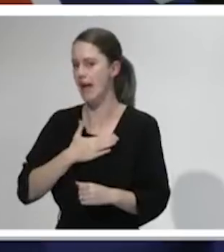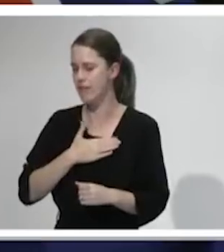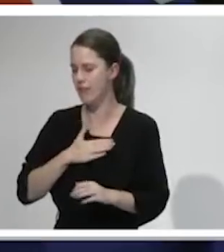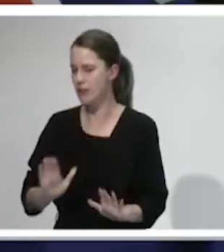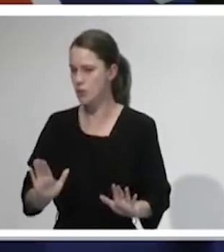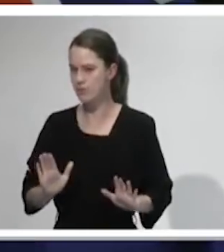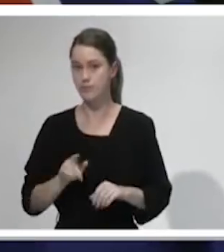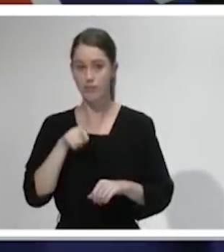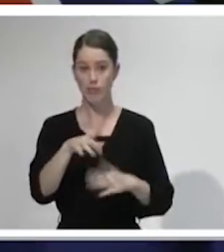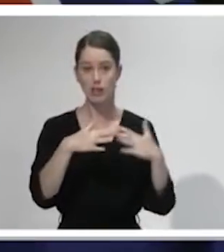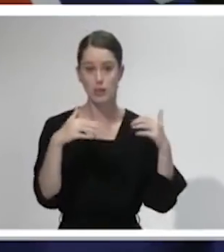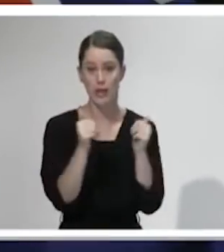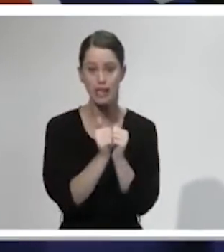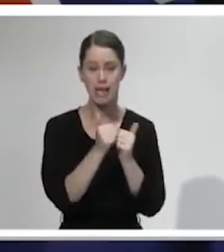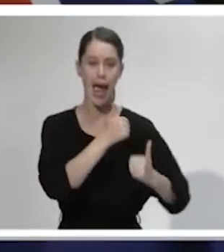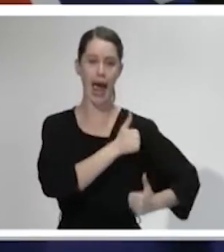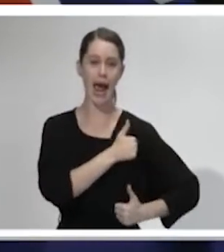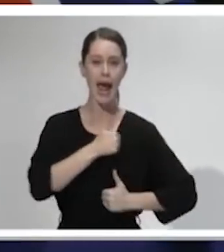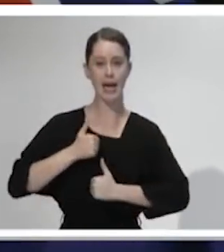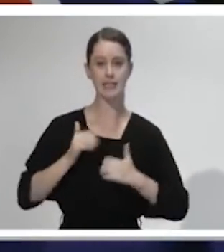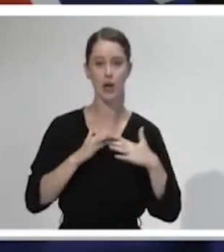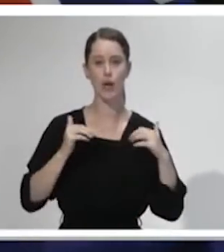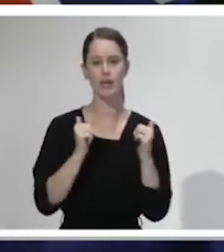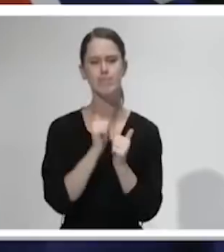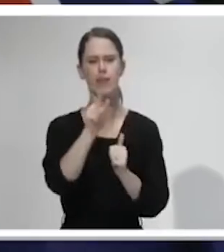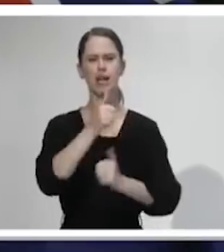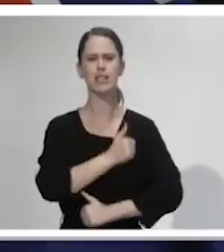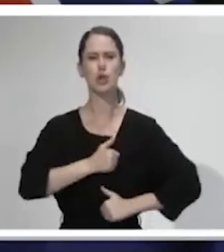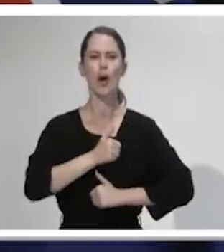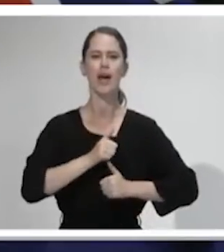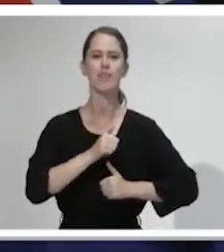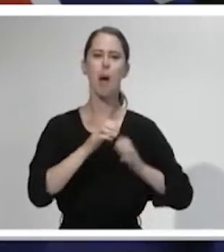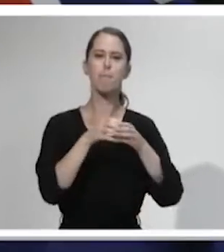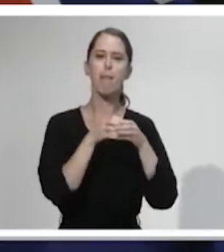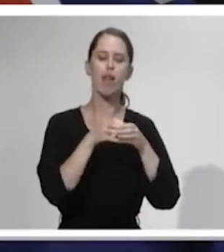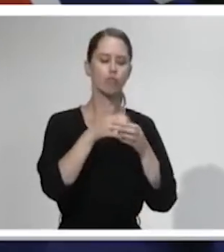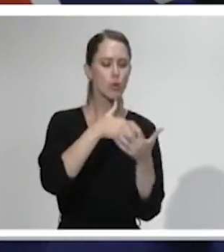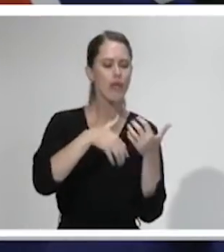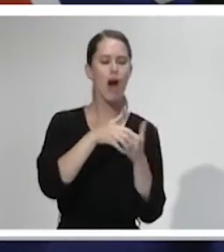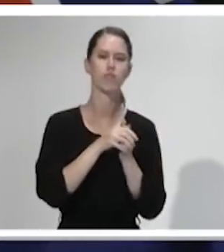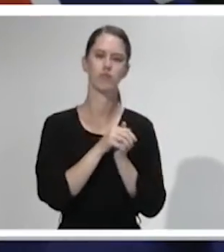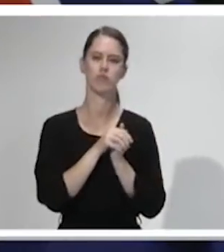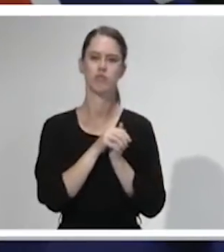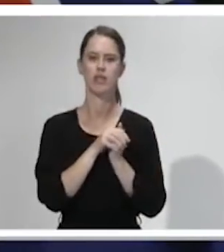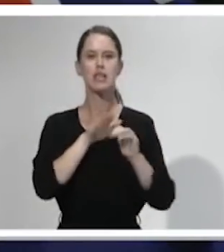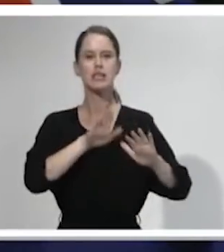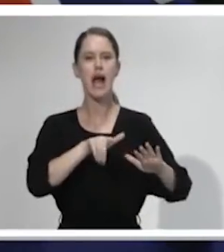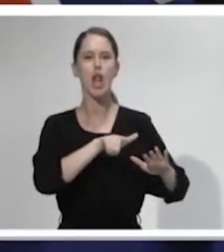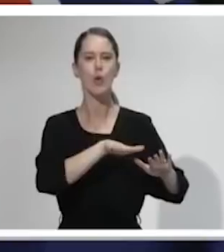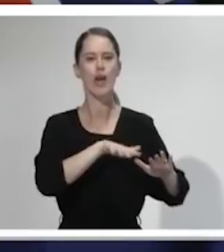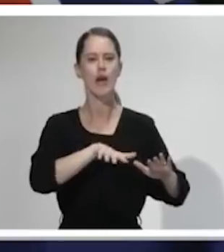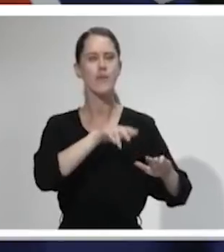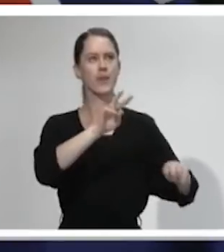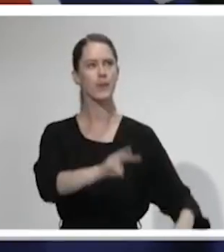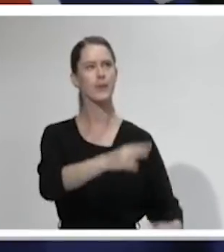And so this weekend, ANZAC weekend, enjoy the company of your bubble. Stay local. Reflect on the